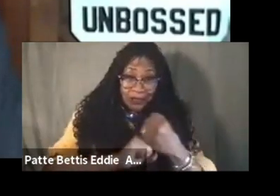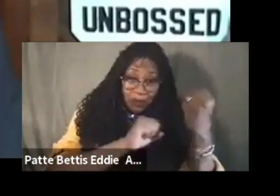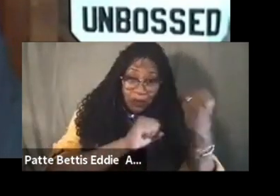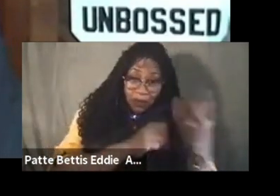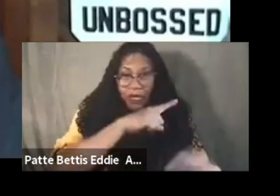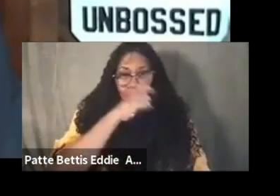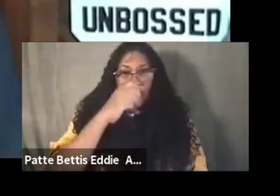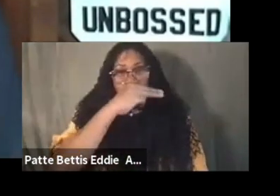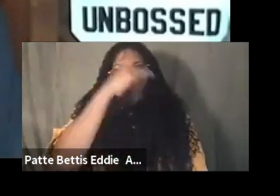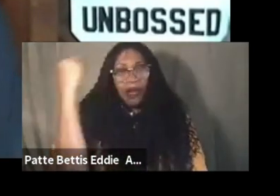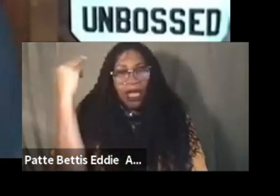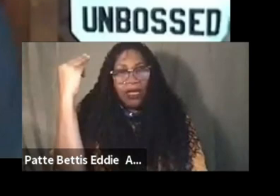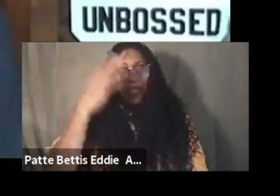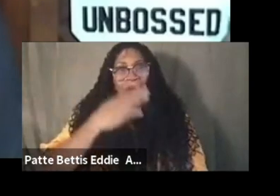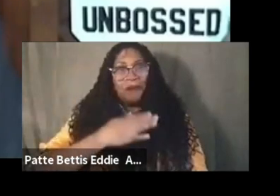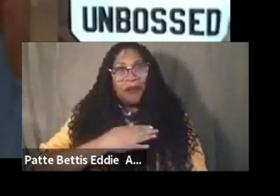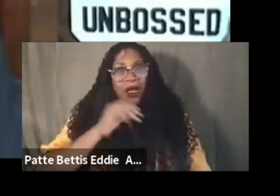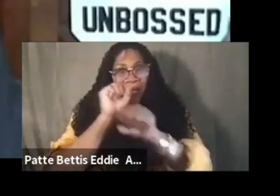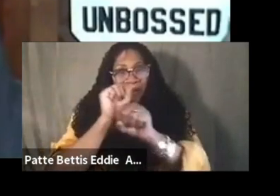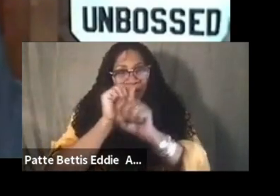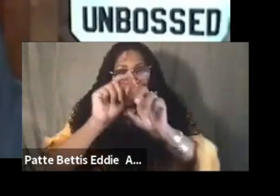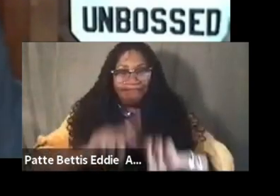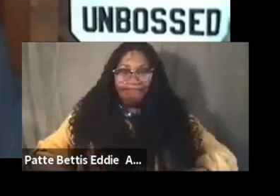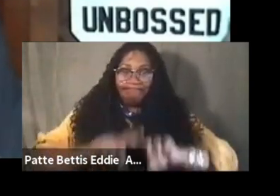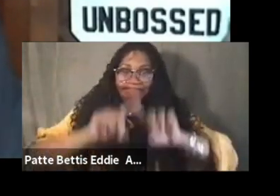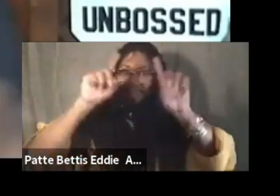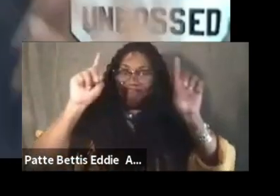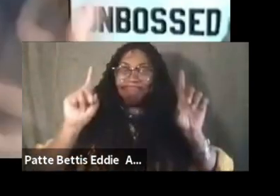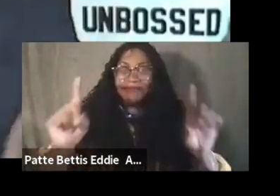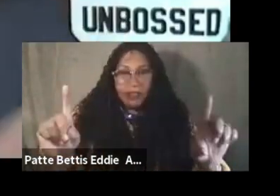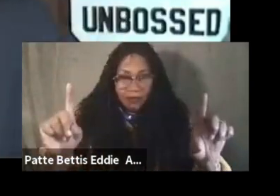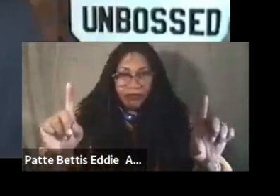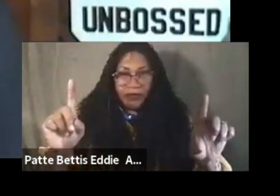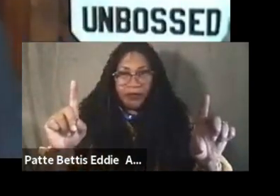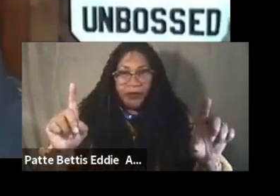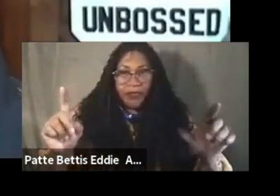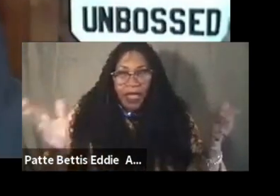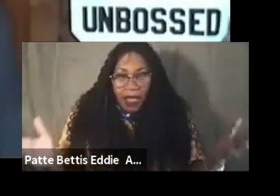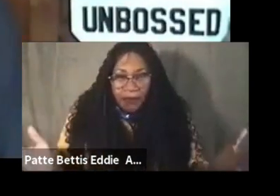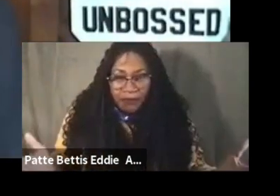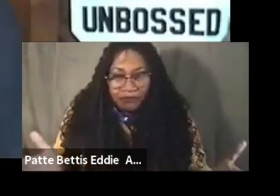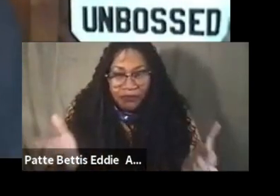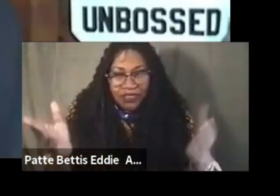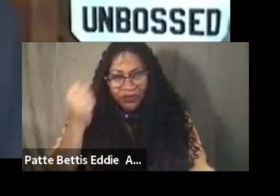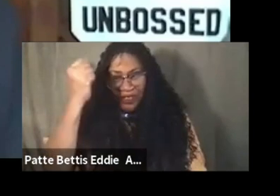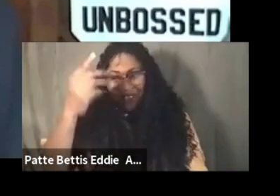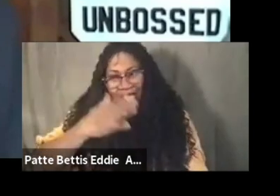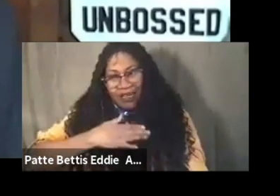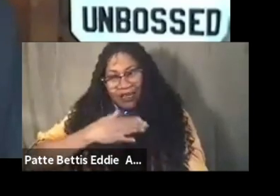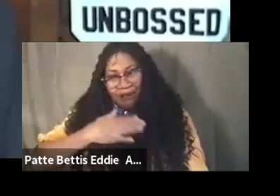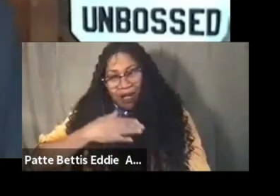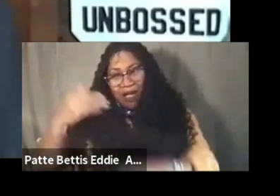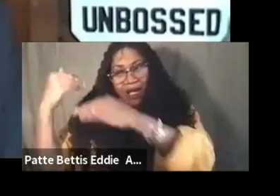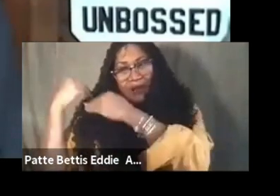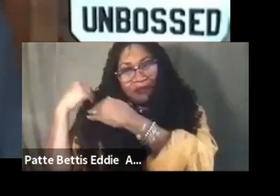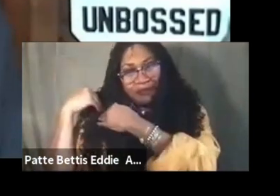my work is different right so i've been able to really push i've been pushing to understand what my work is in these white